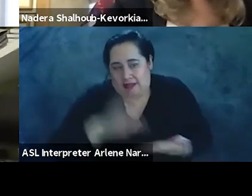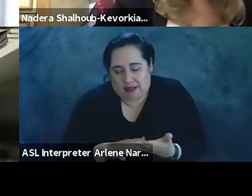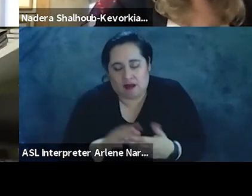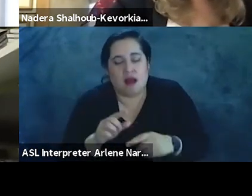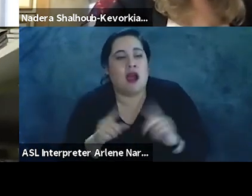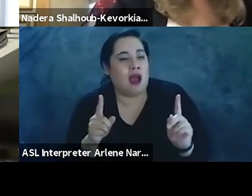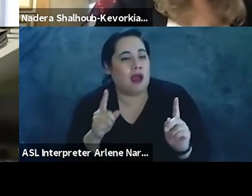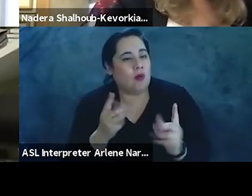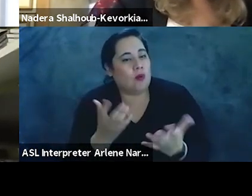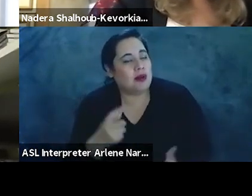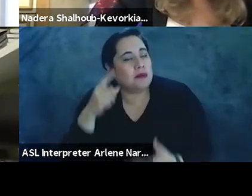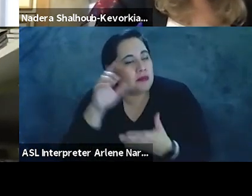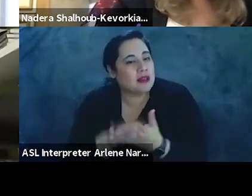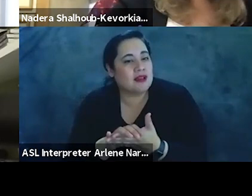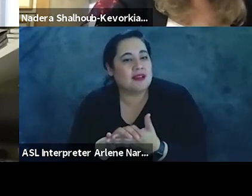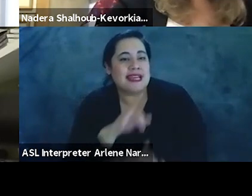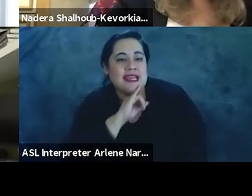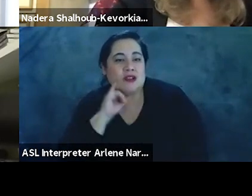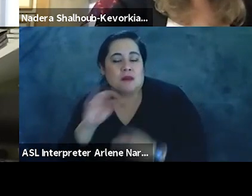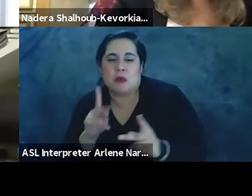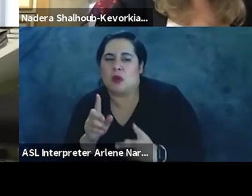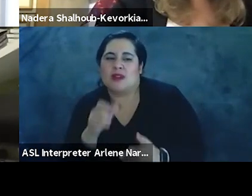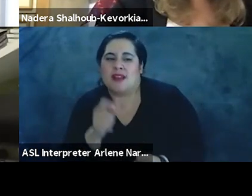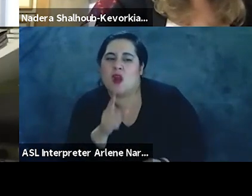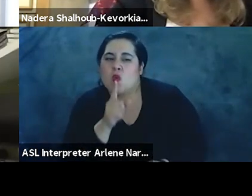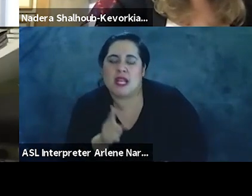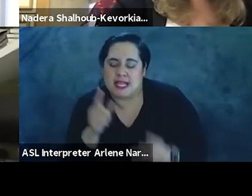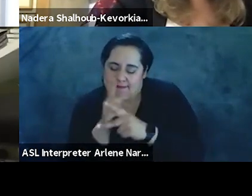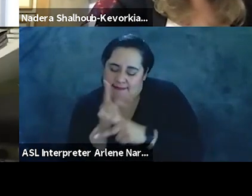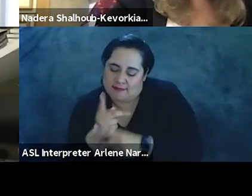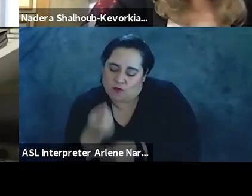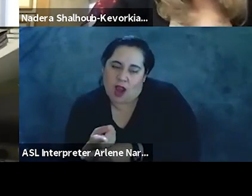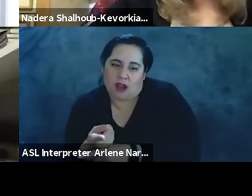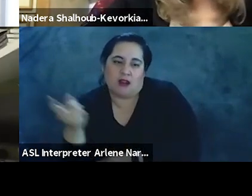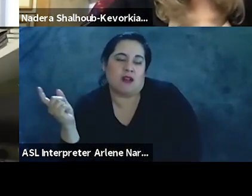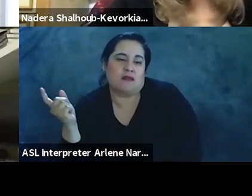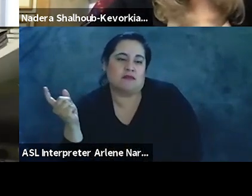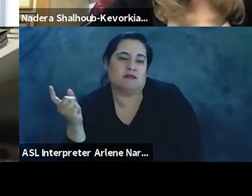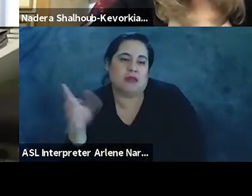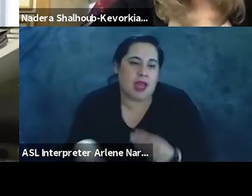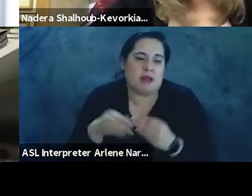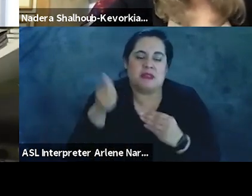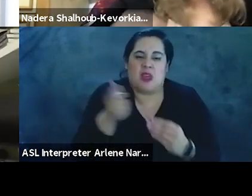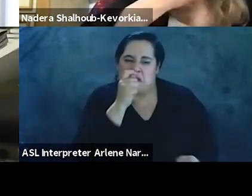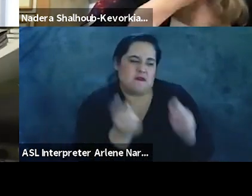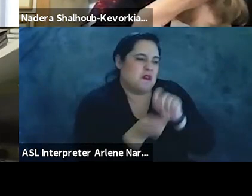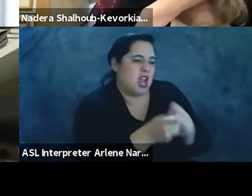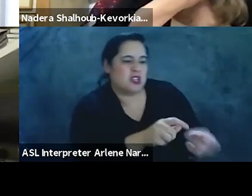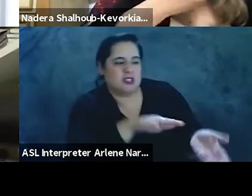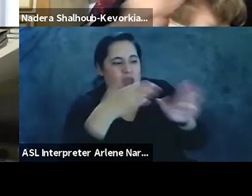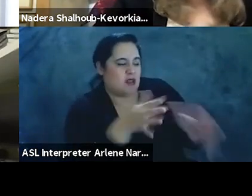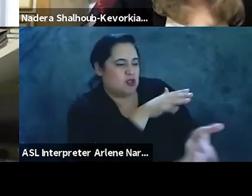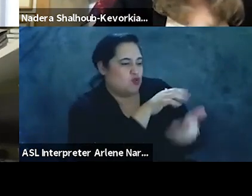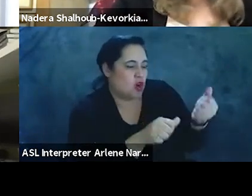I'd like to think that the Israelis are, are making a terrible miscalculation here in, in throwing their lot in with vengeance and death and destruction